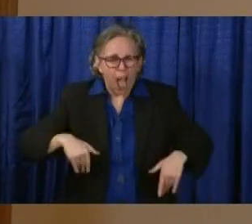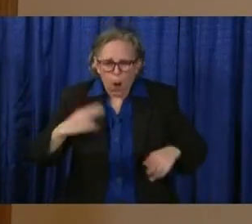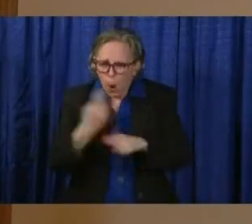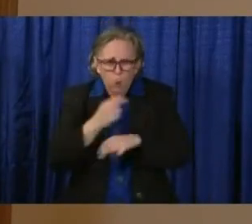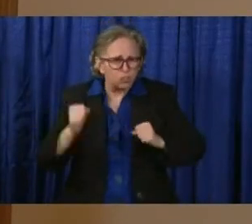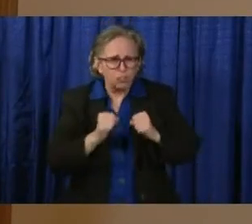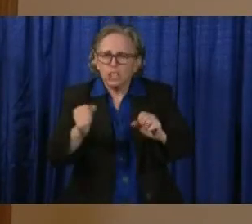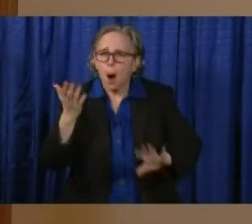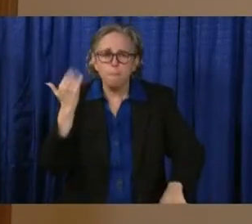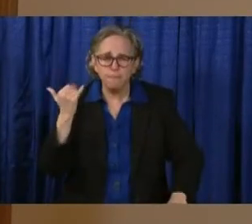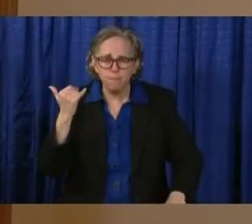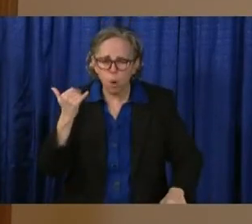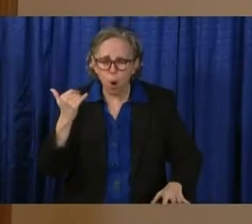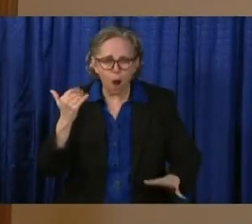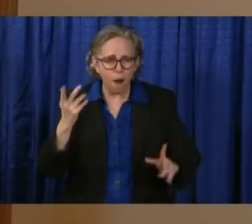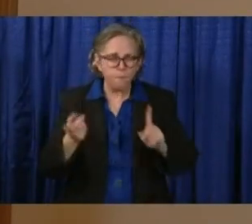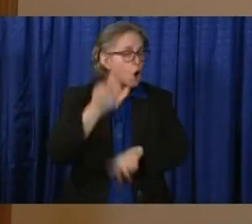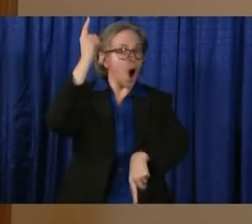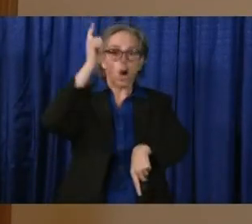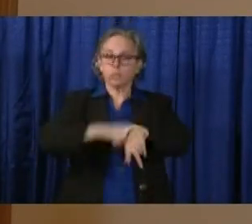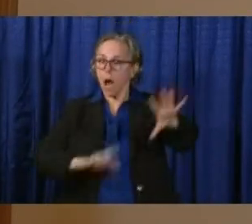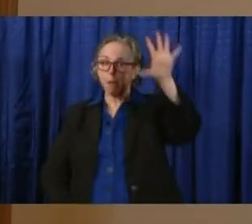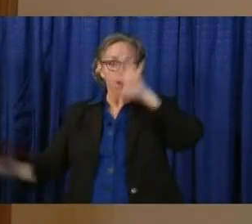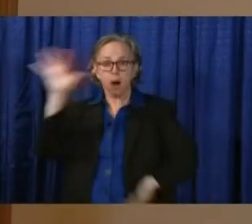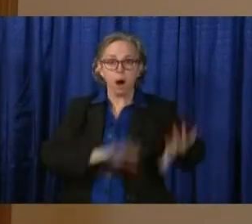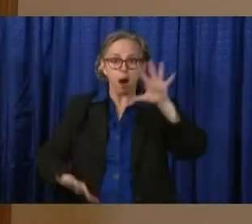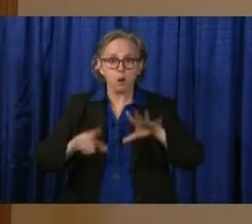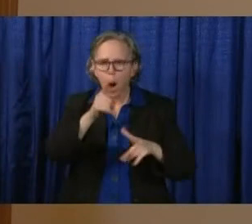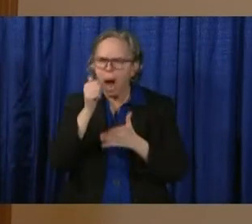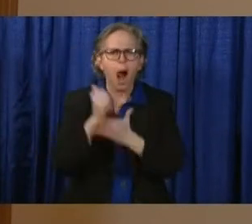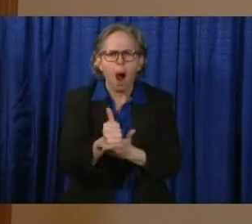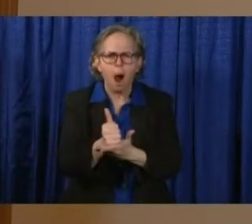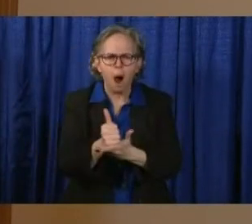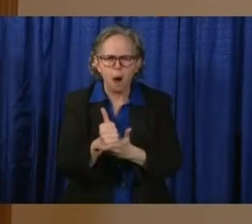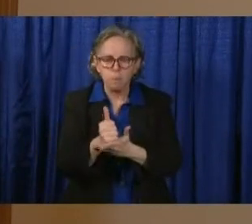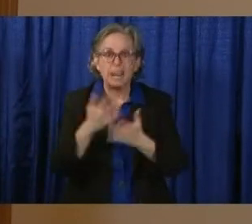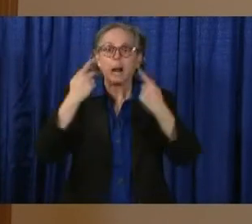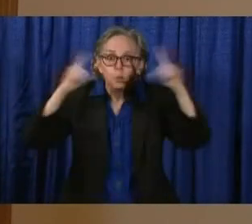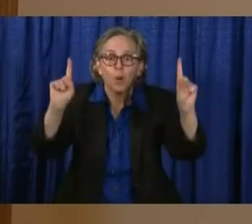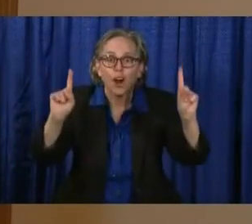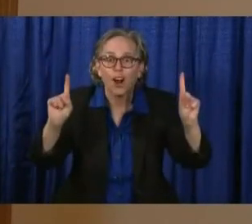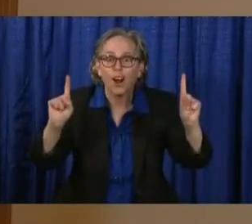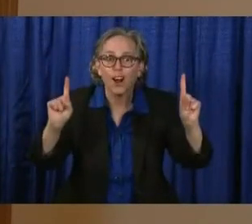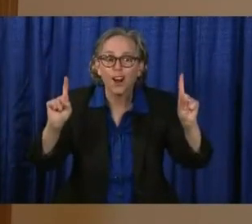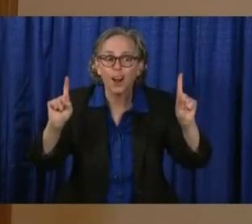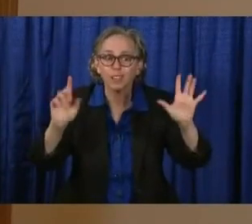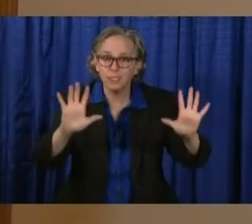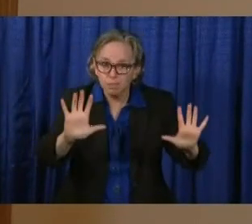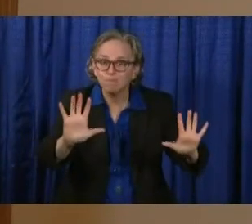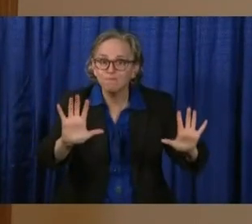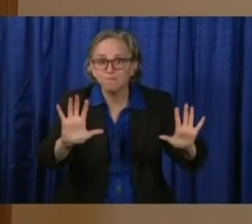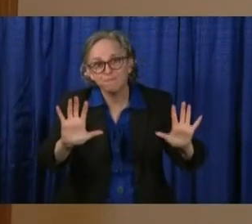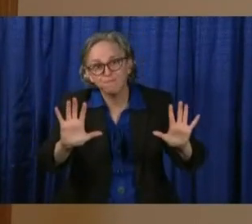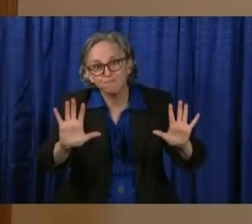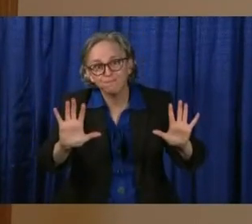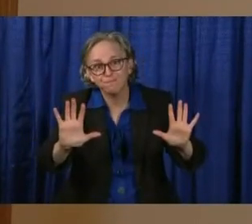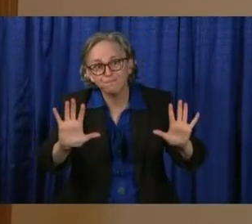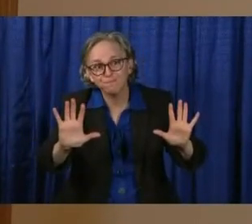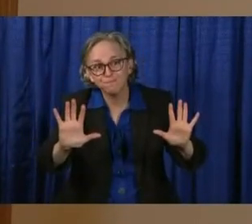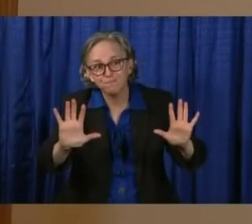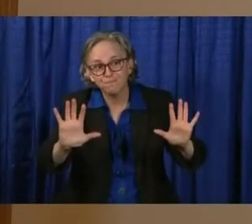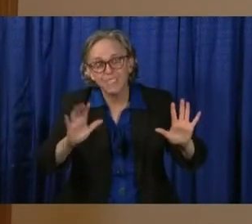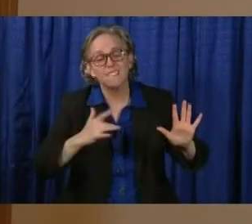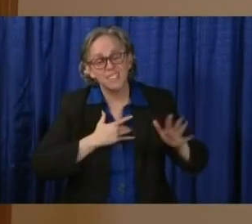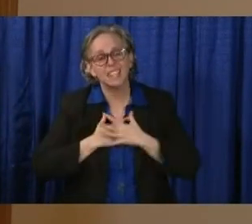doing in modern society, and it's working. So I feel very comfortable that